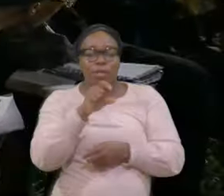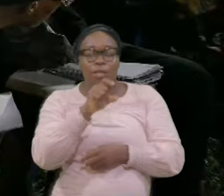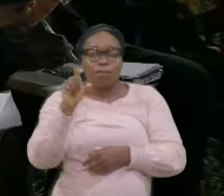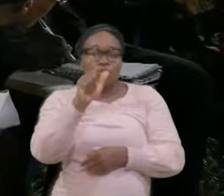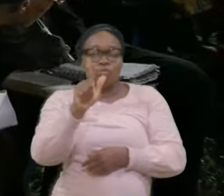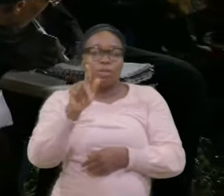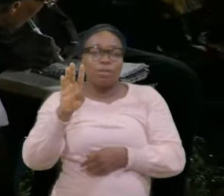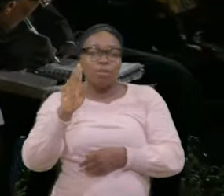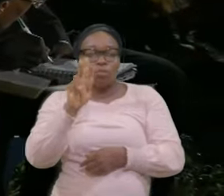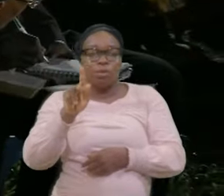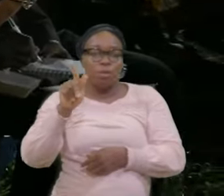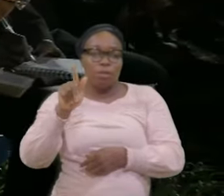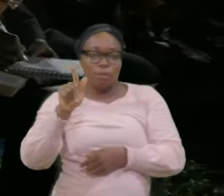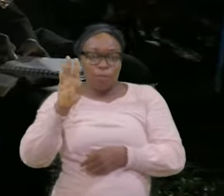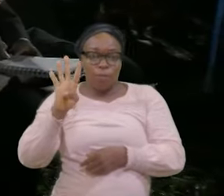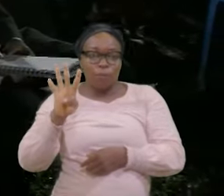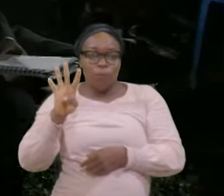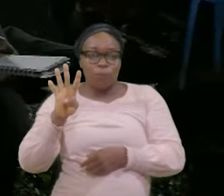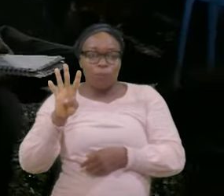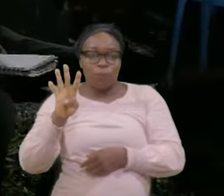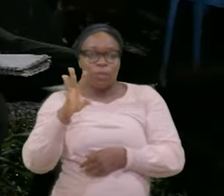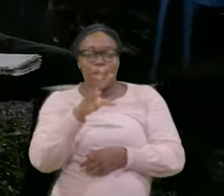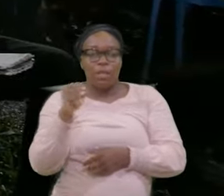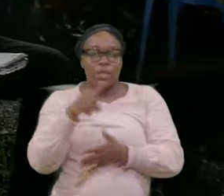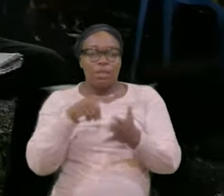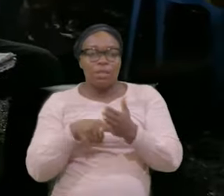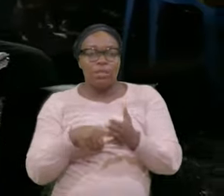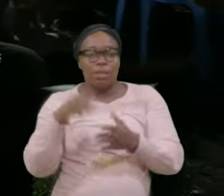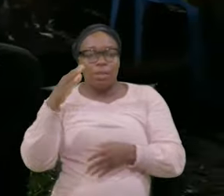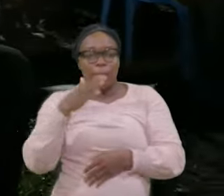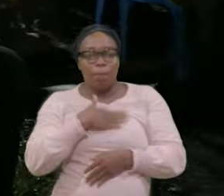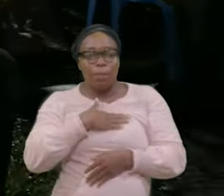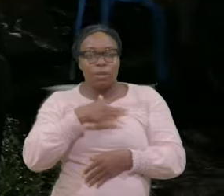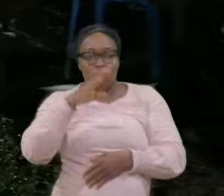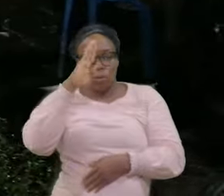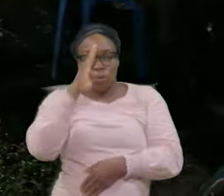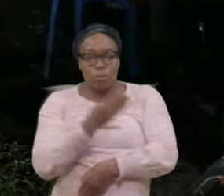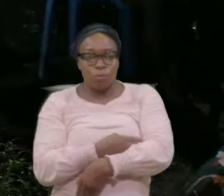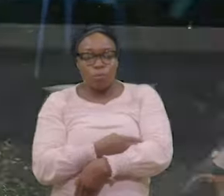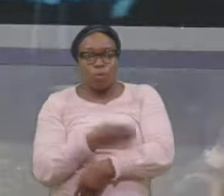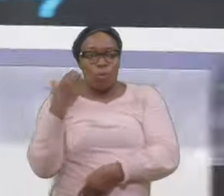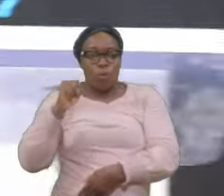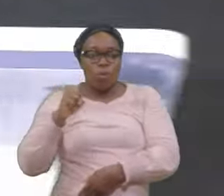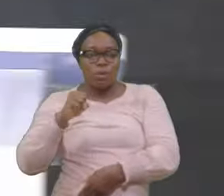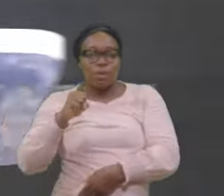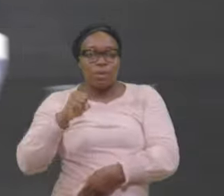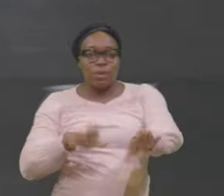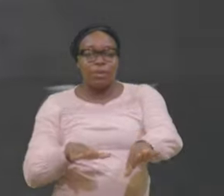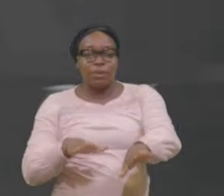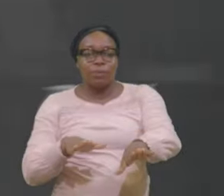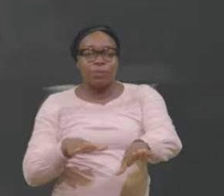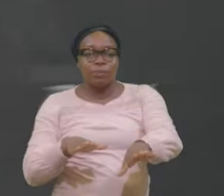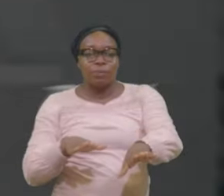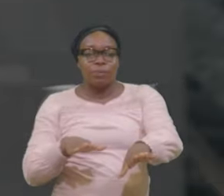For this my son Was dead He was dead To my